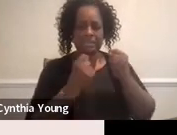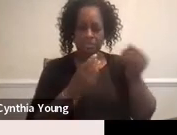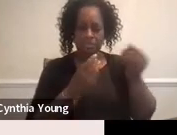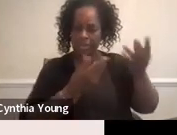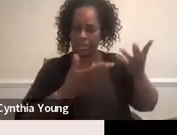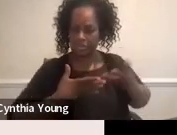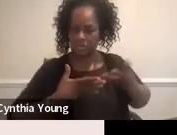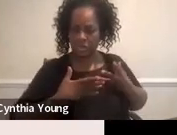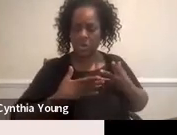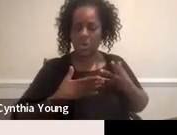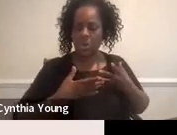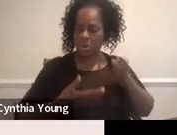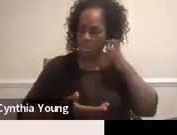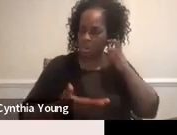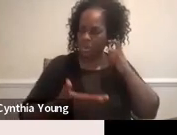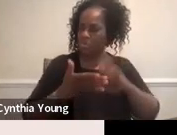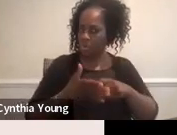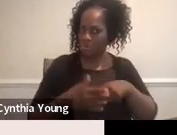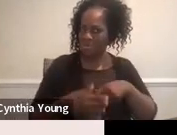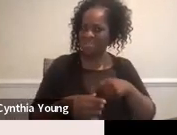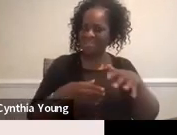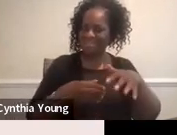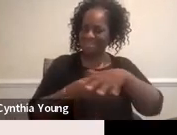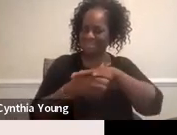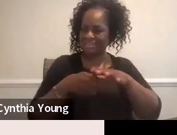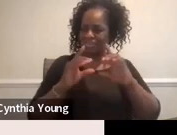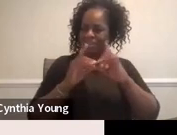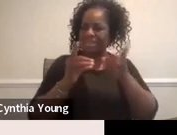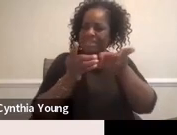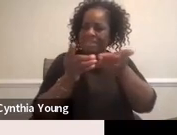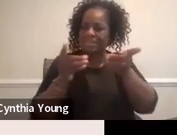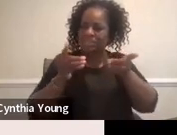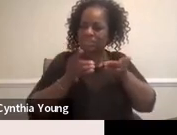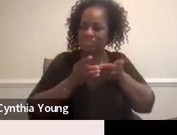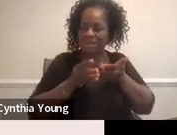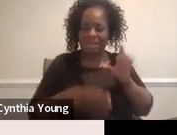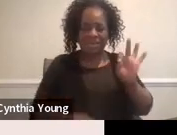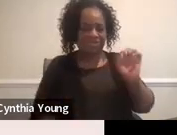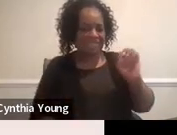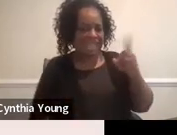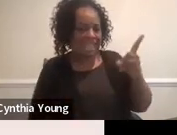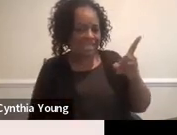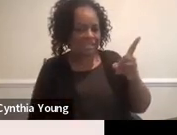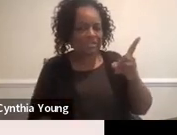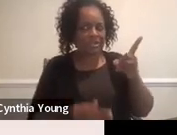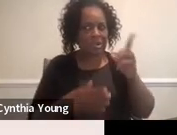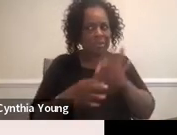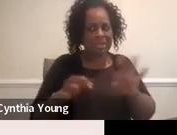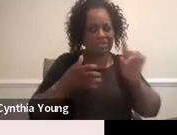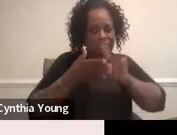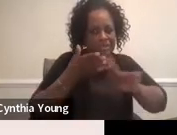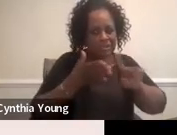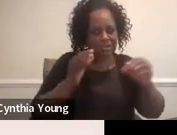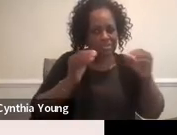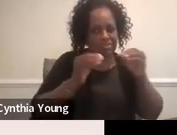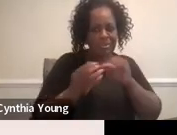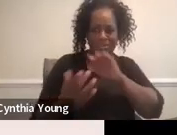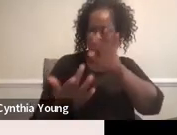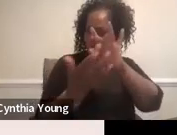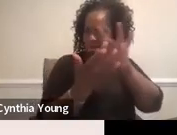these districts got flagged and these are the specific students we need you to look at. So we will reach out